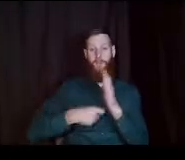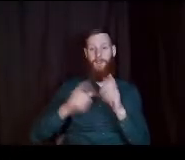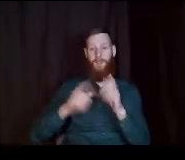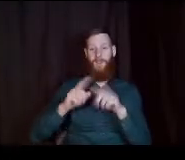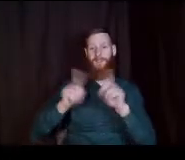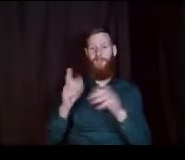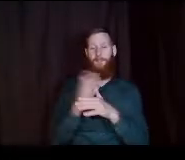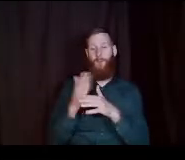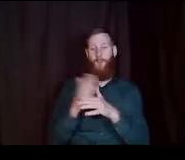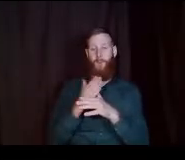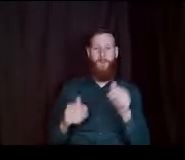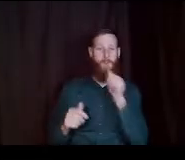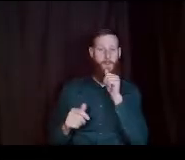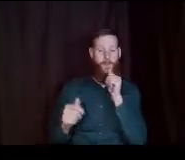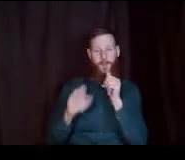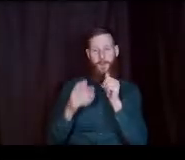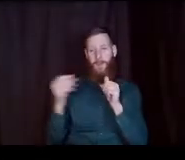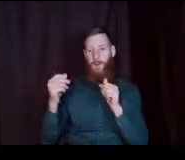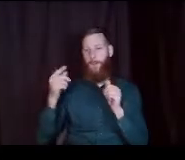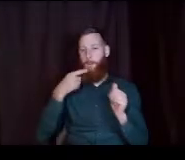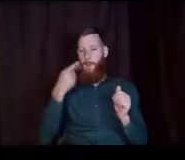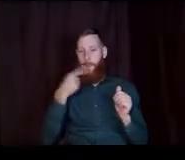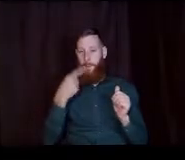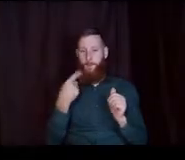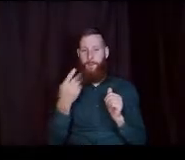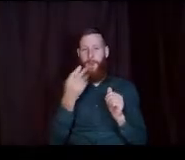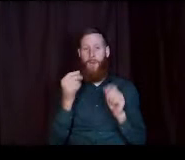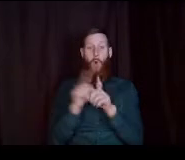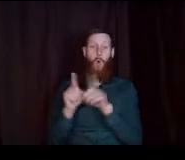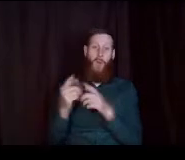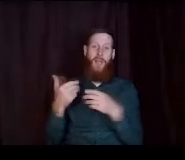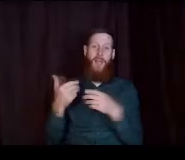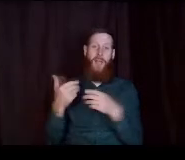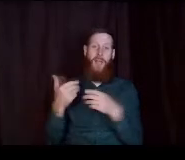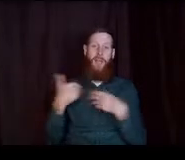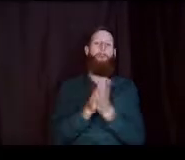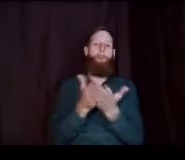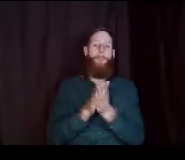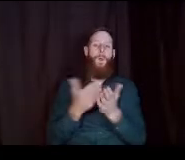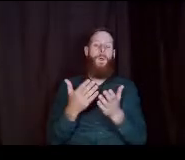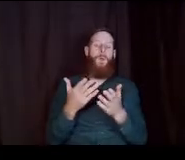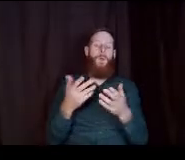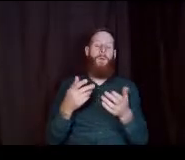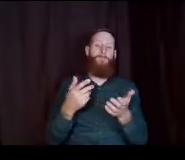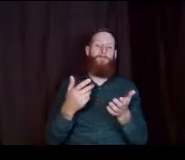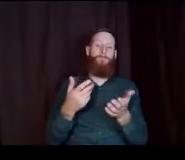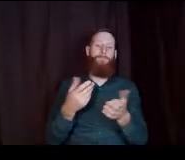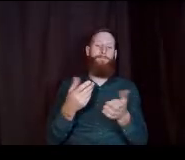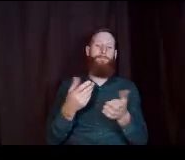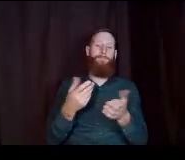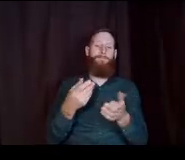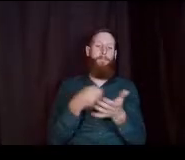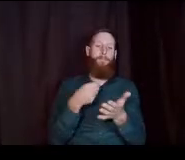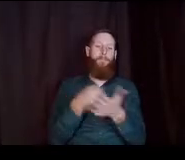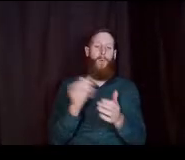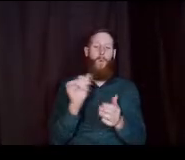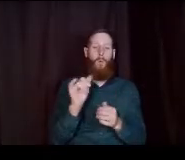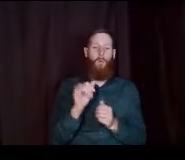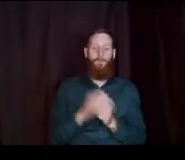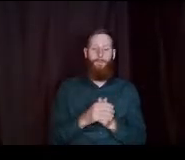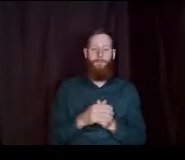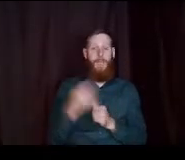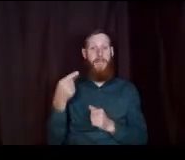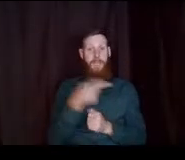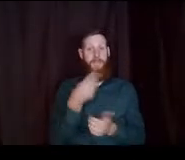cover some fees and a small book allowance and it works again with other types of aid to provide a financial aid package these funds